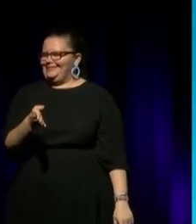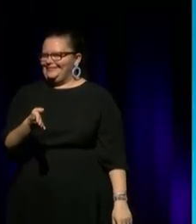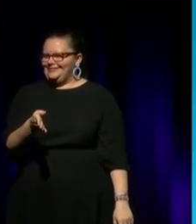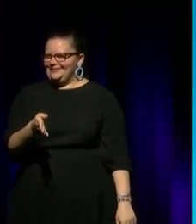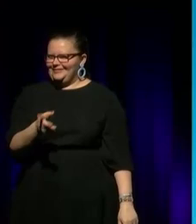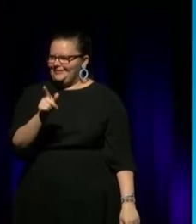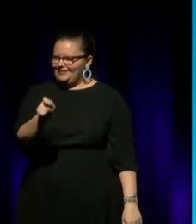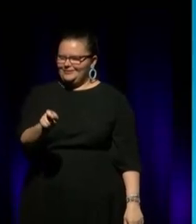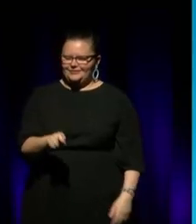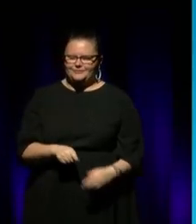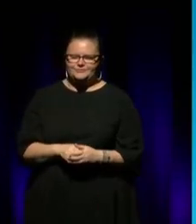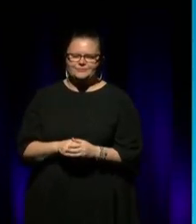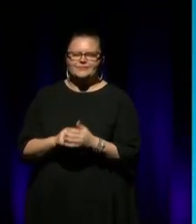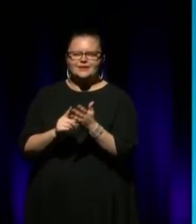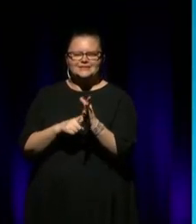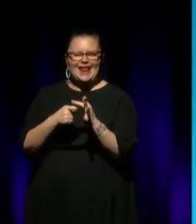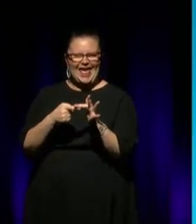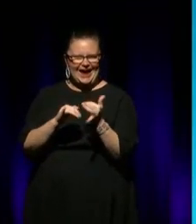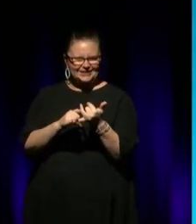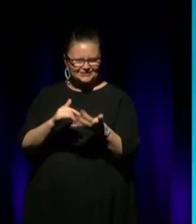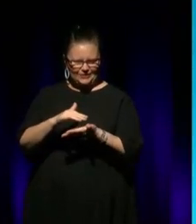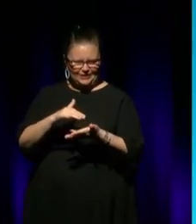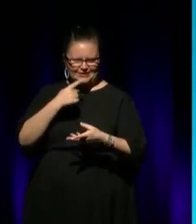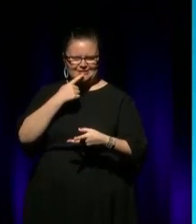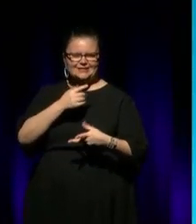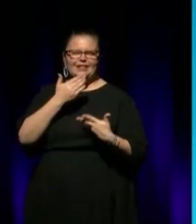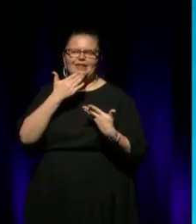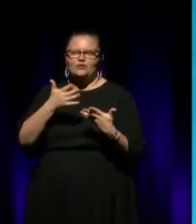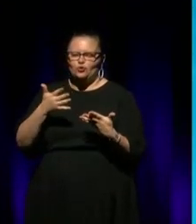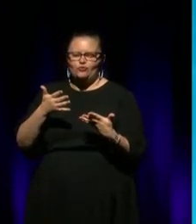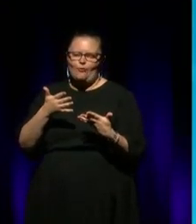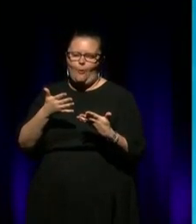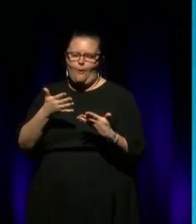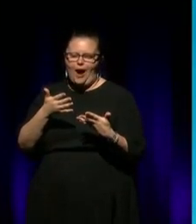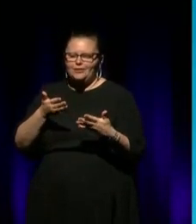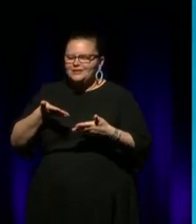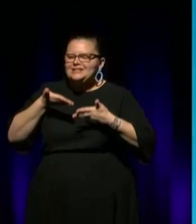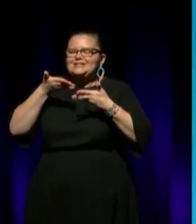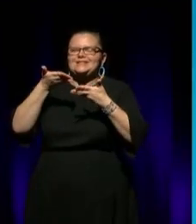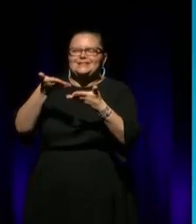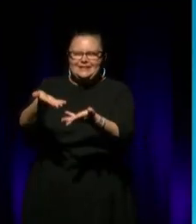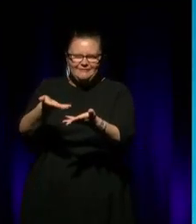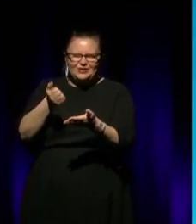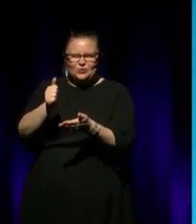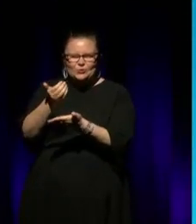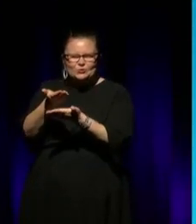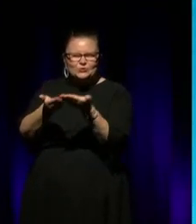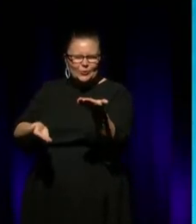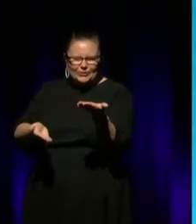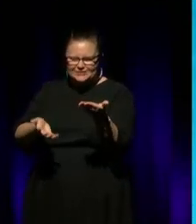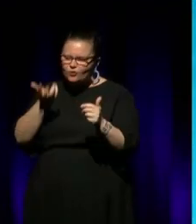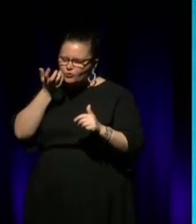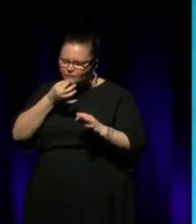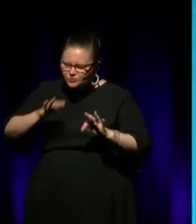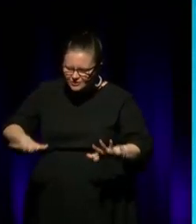The Lakes College says, thank you for filling the future children with our stories... Sorry. Thank you for filling the future children with our